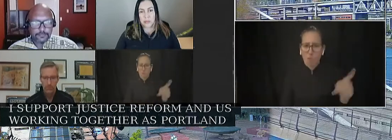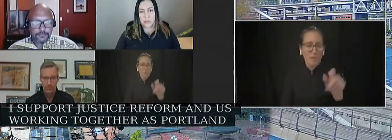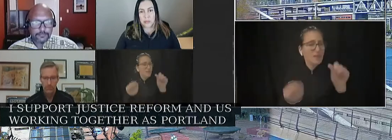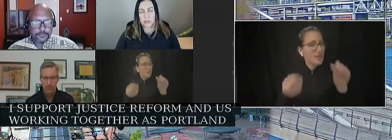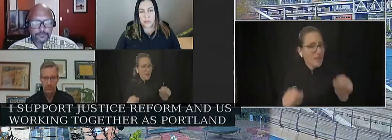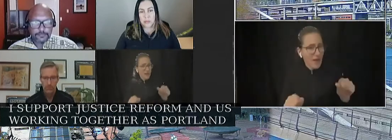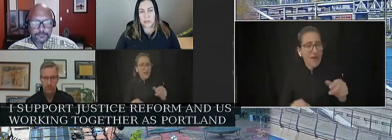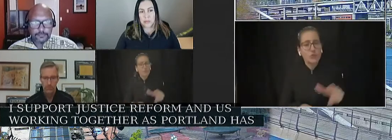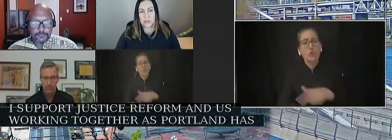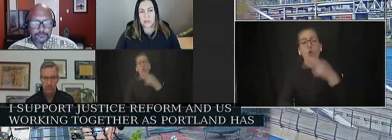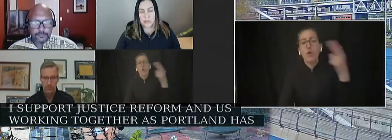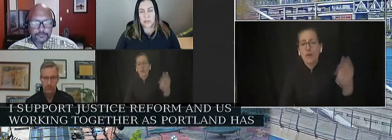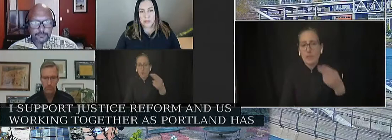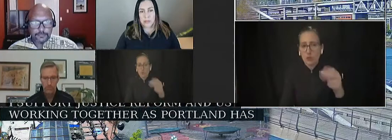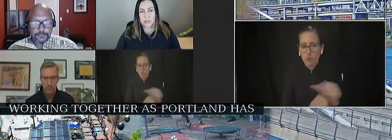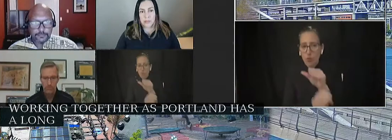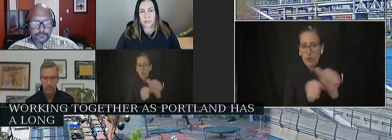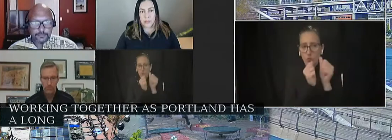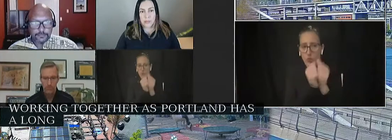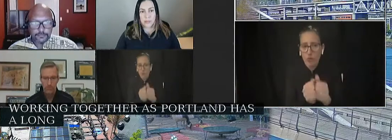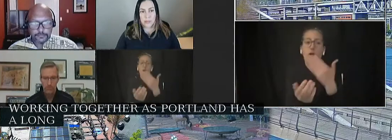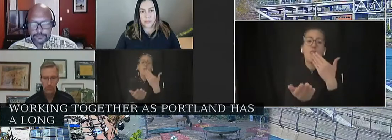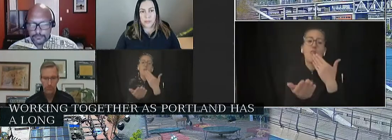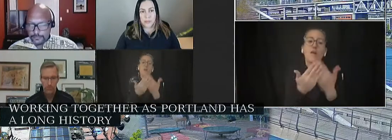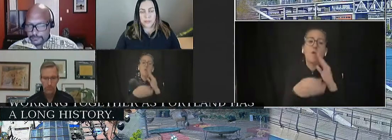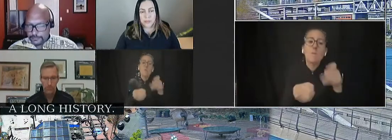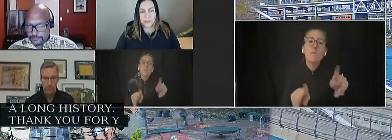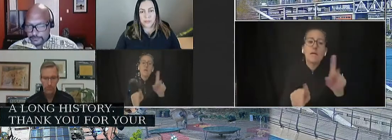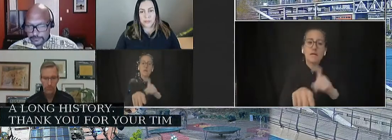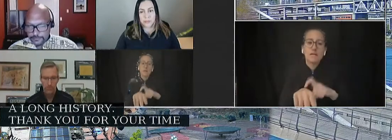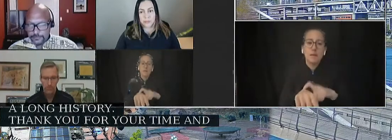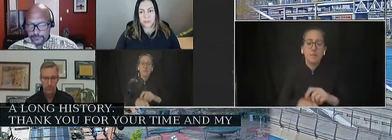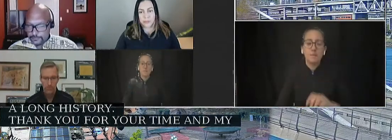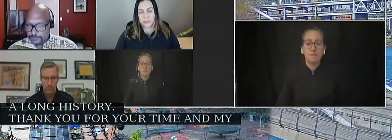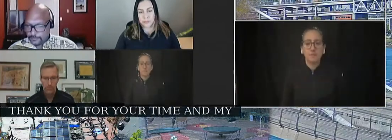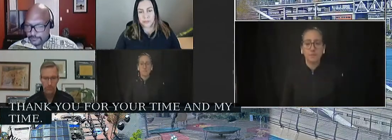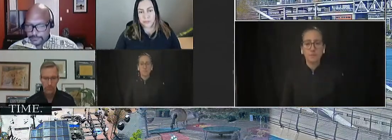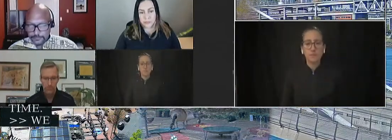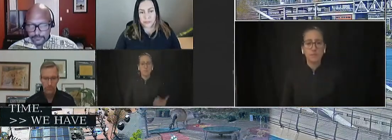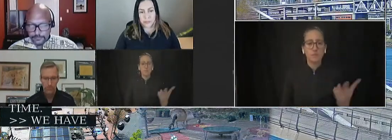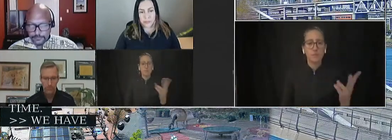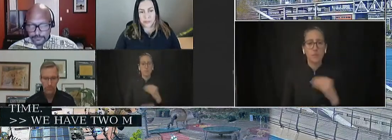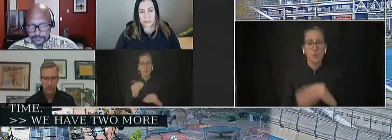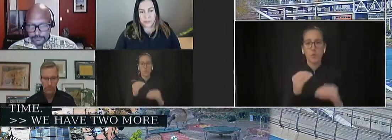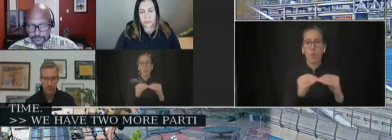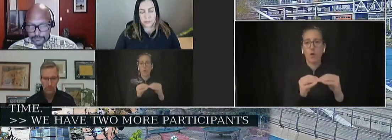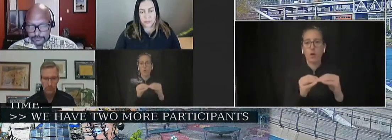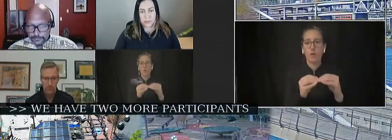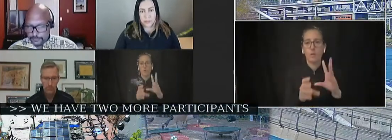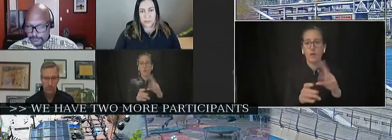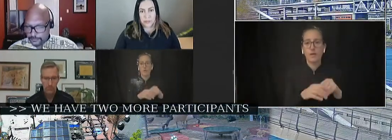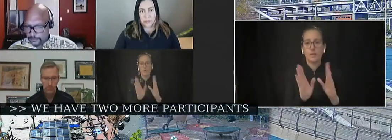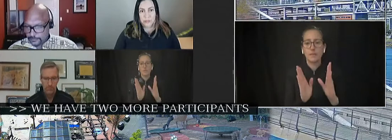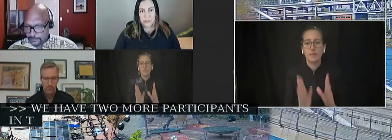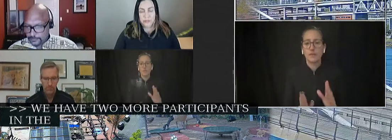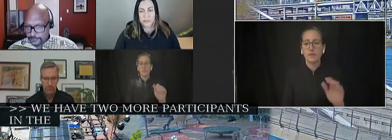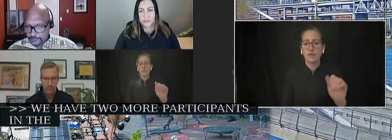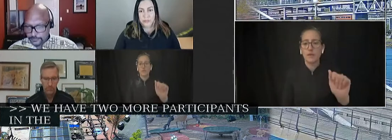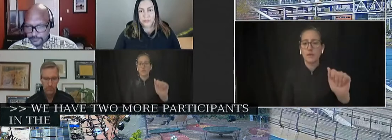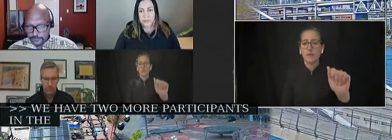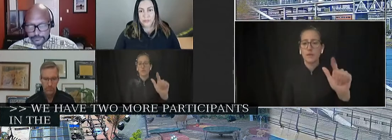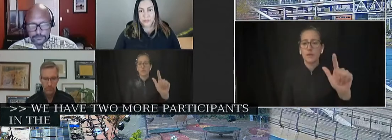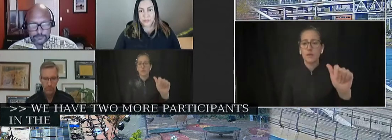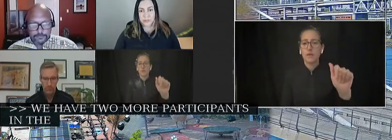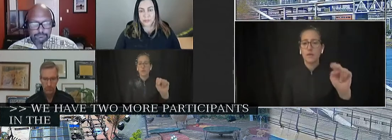time and your time. Thank you. We do have two more participants in the meeting, Alonzo Lincoln and Demetria